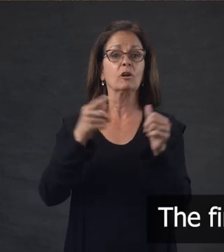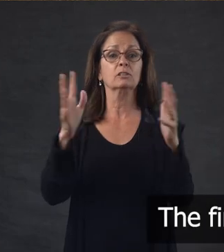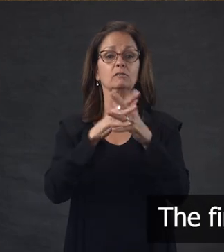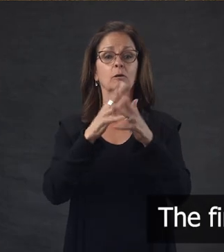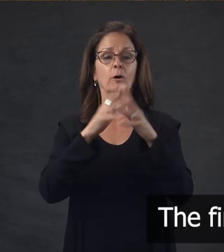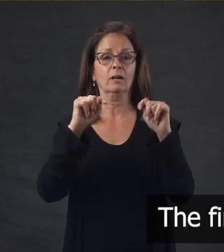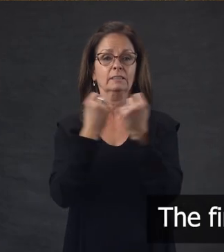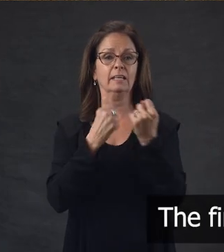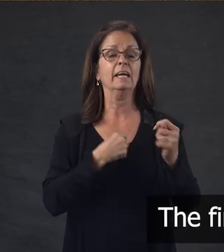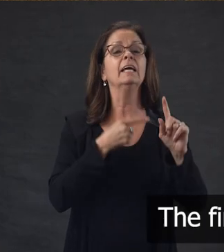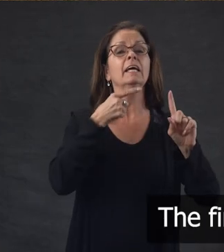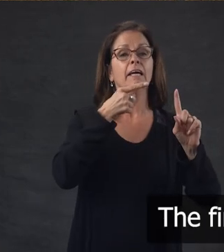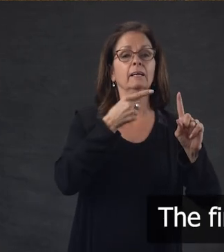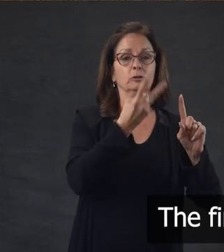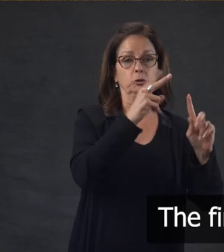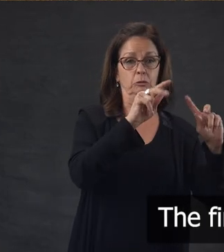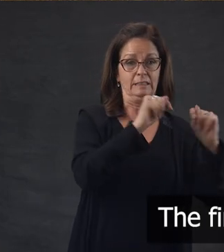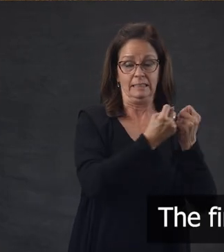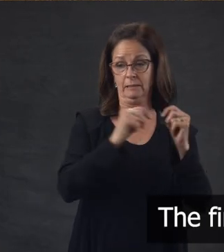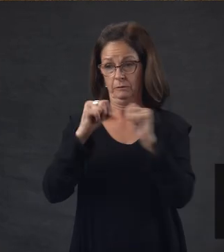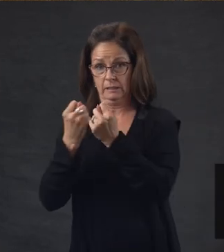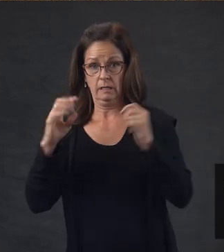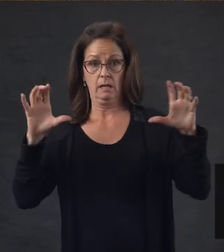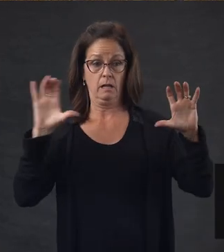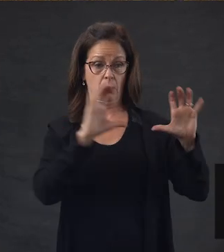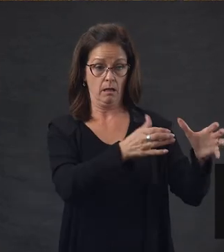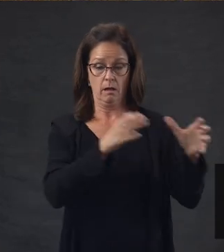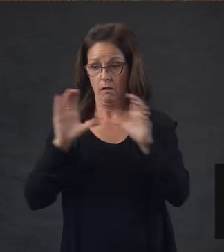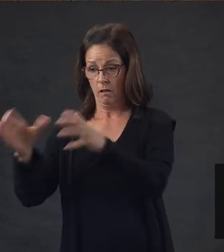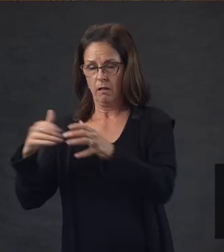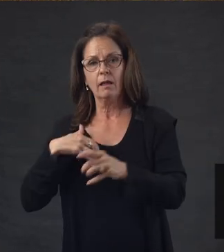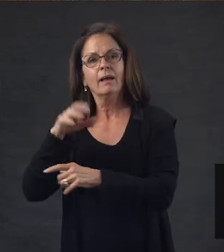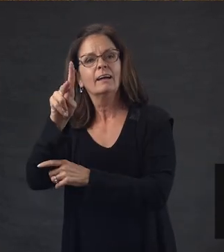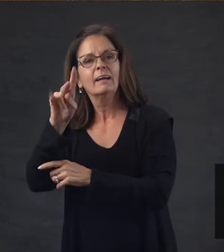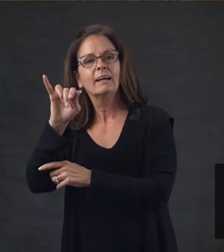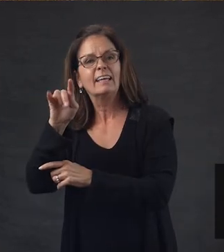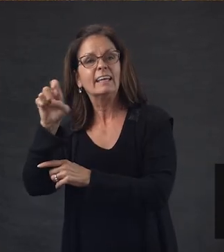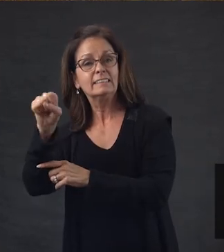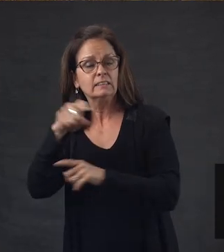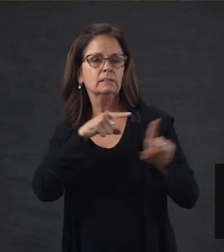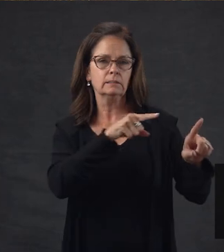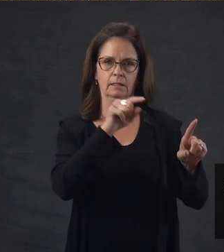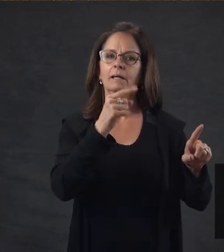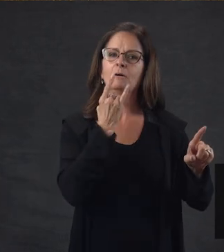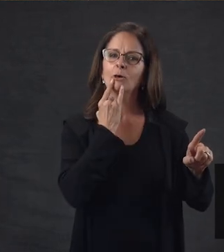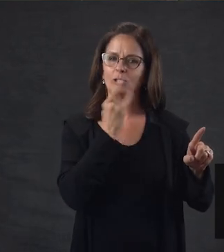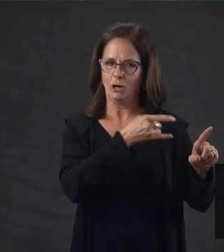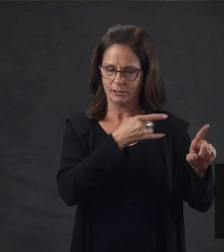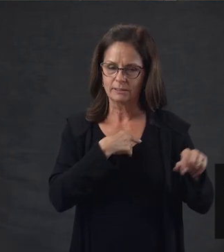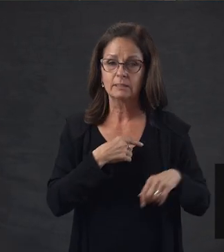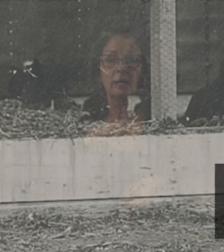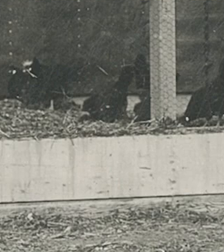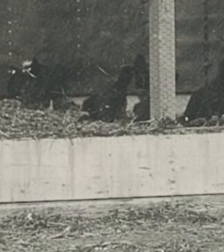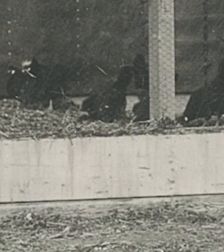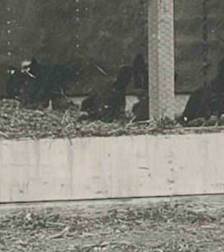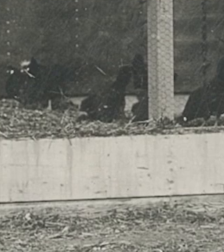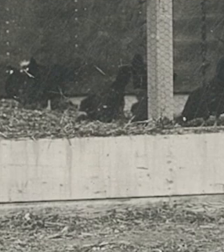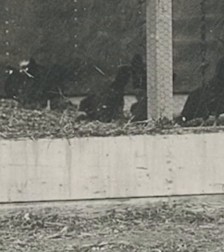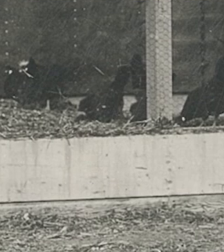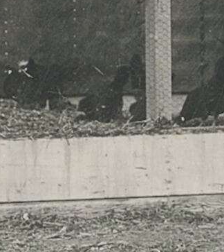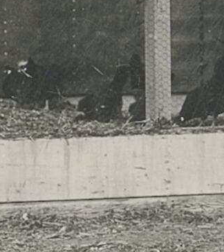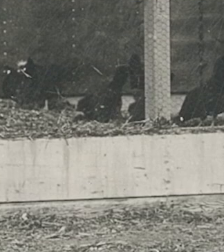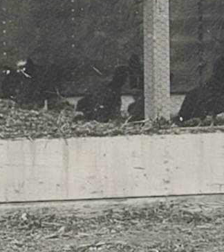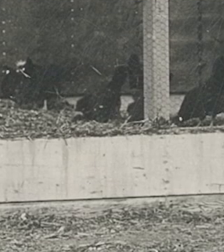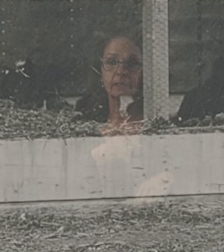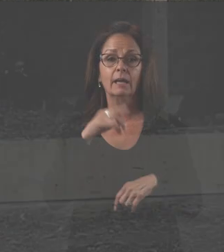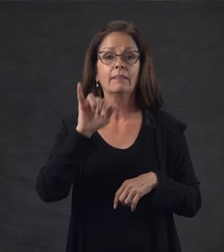The first team was nicknamed the Bulldogs, and the second team was called the Kittens. Montage, photos of chicken coops, students holding chickens in